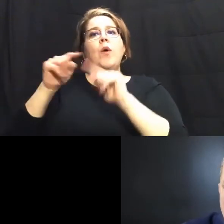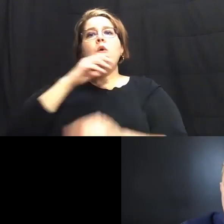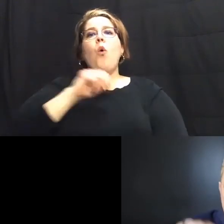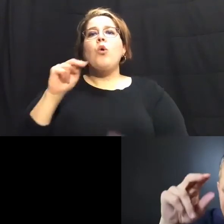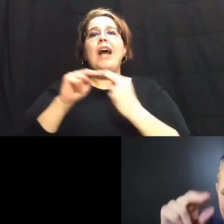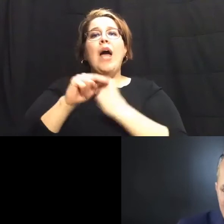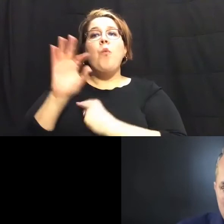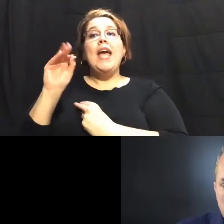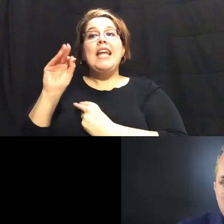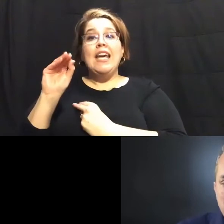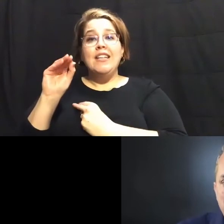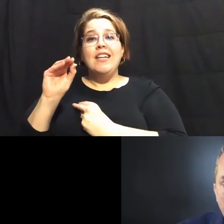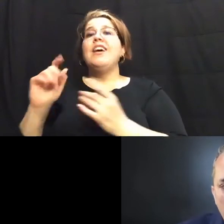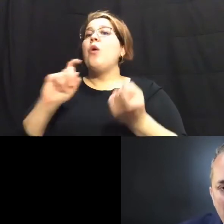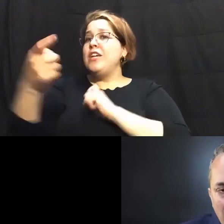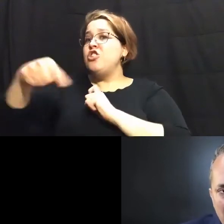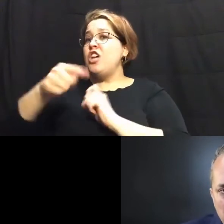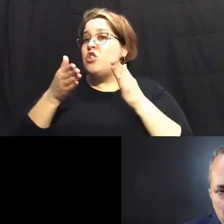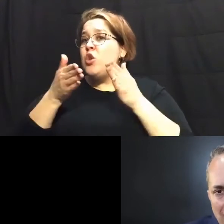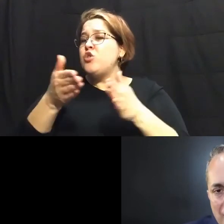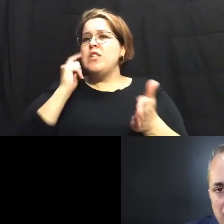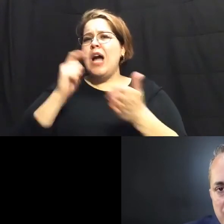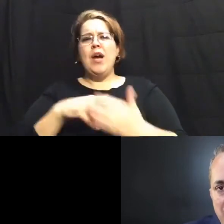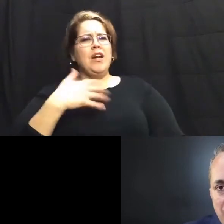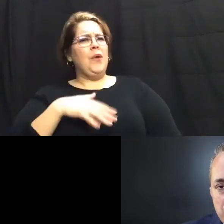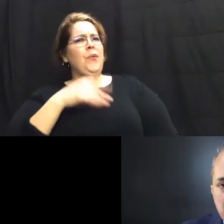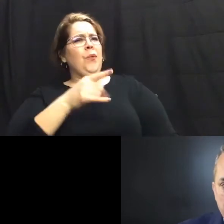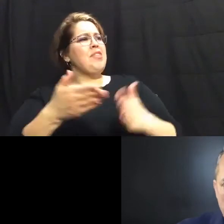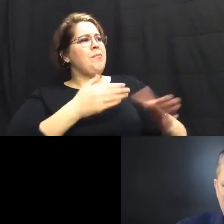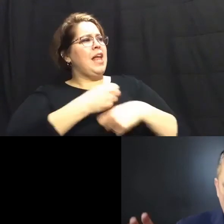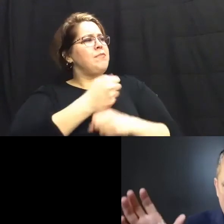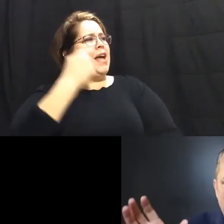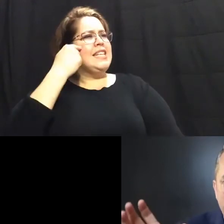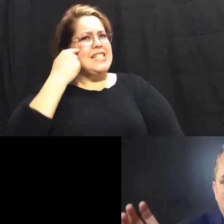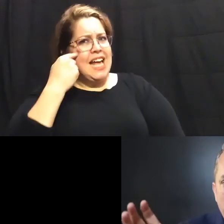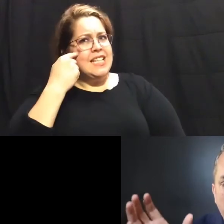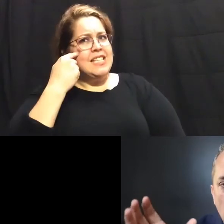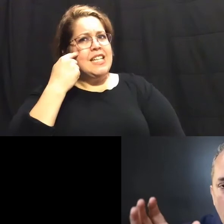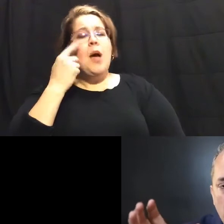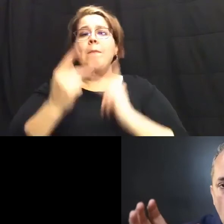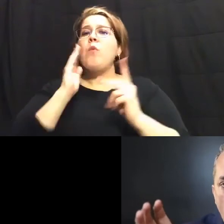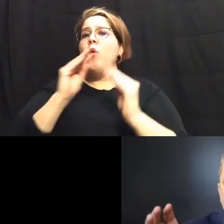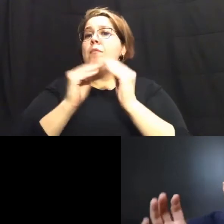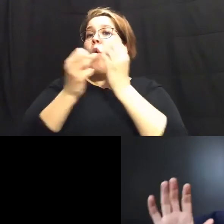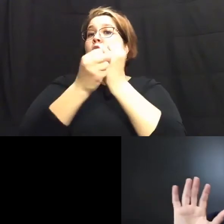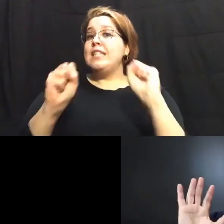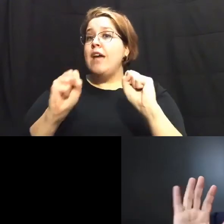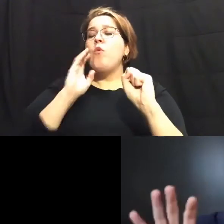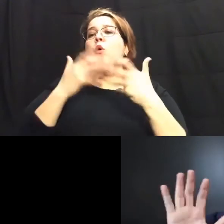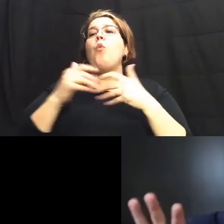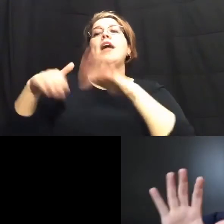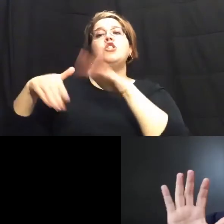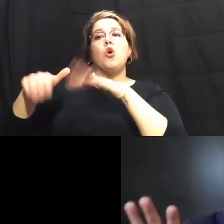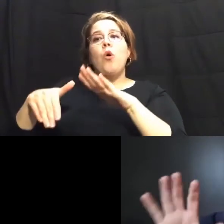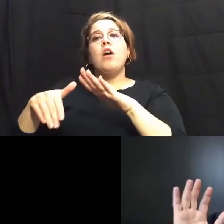and we redid those streets and i recognize the plan makes sense because if people they're going to want to walk people are a